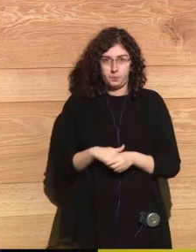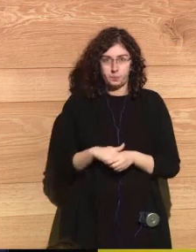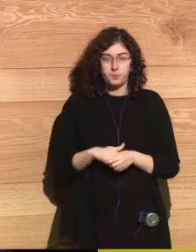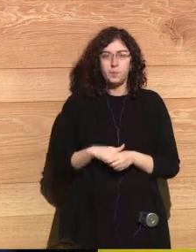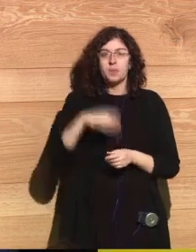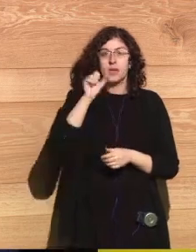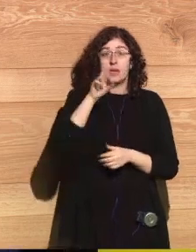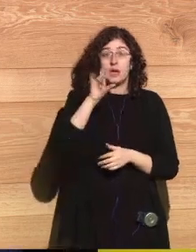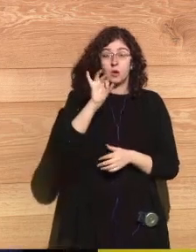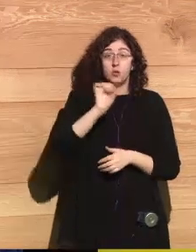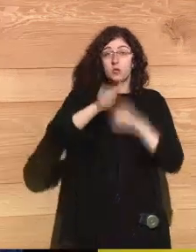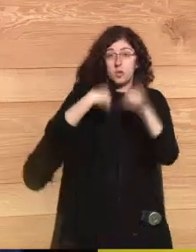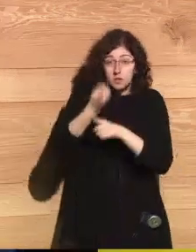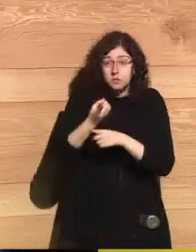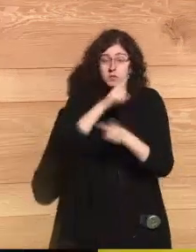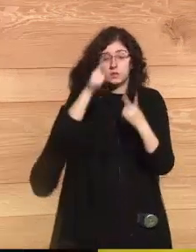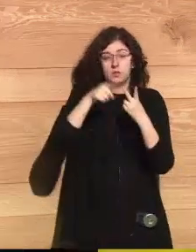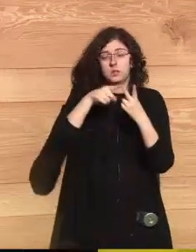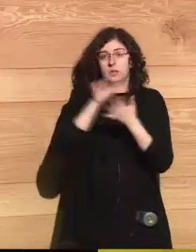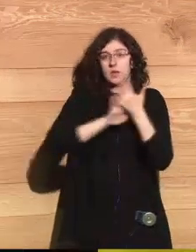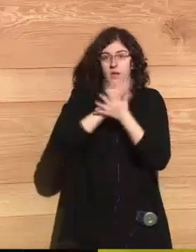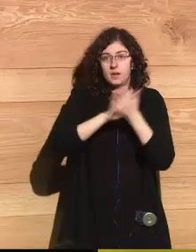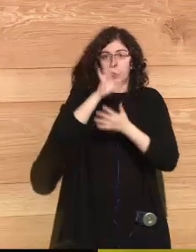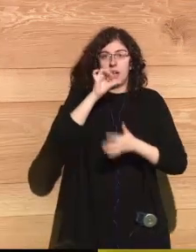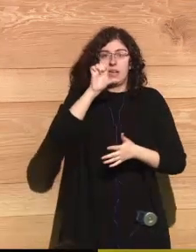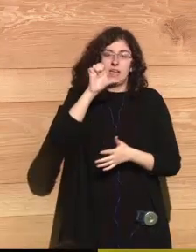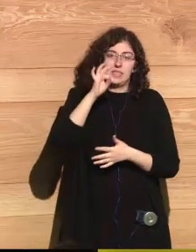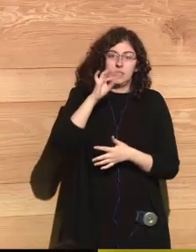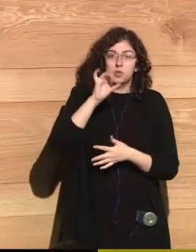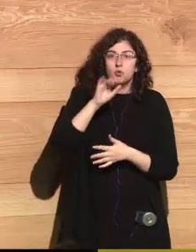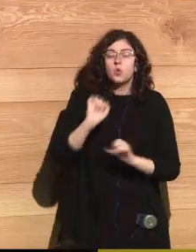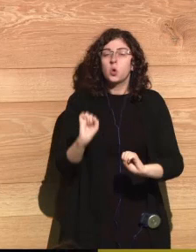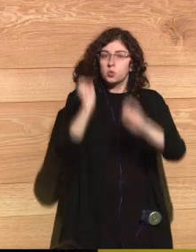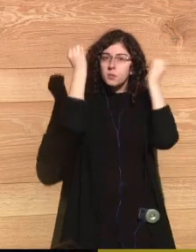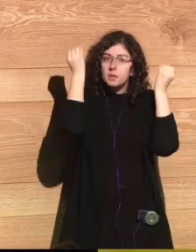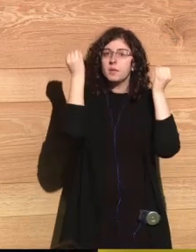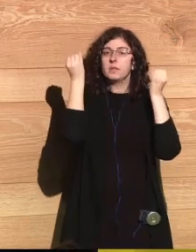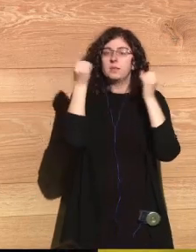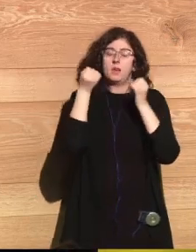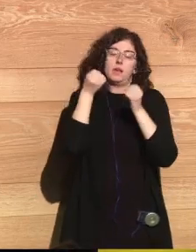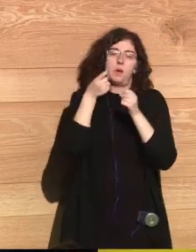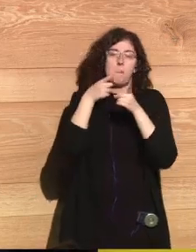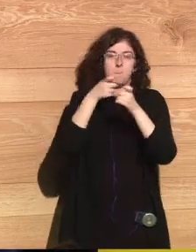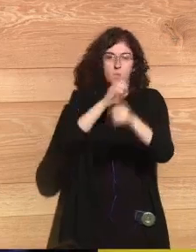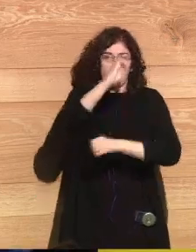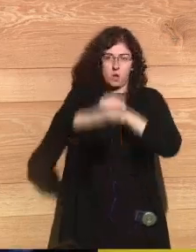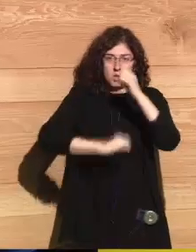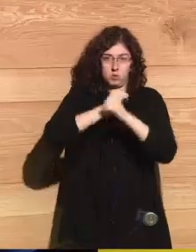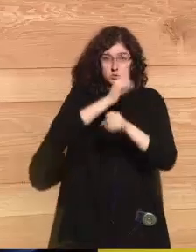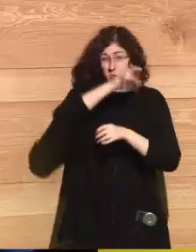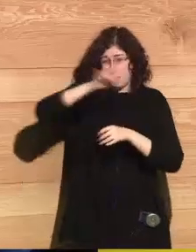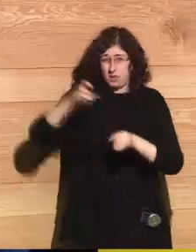after Carlos we're gonna have Setsuko furlough a survivor of the nuclear bombing in Hiroshima